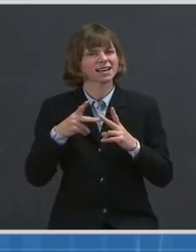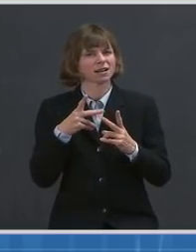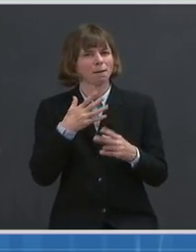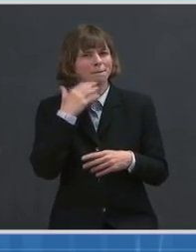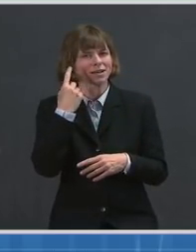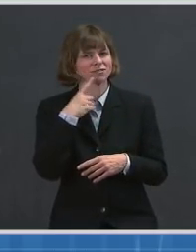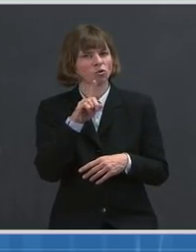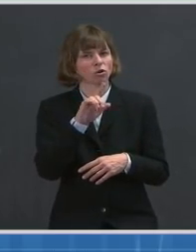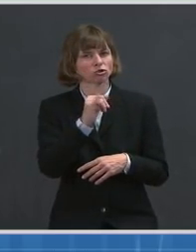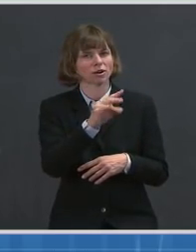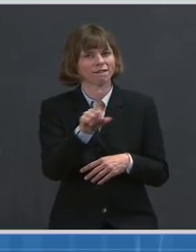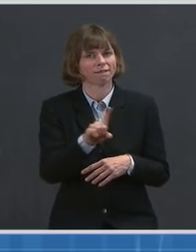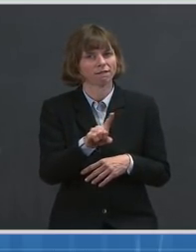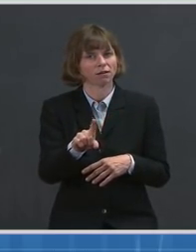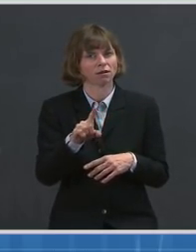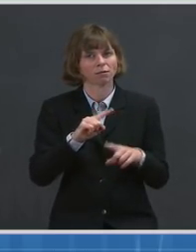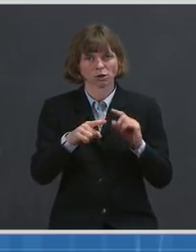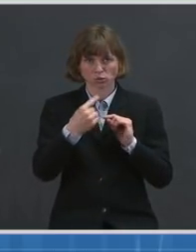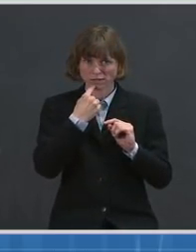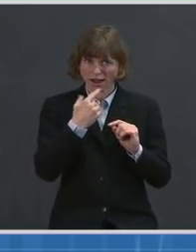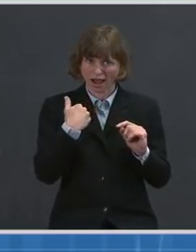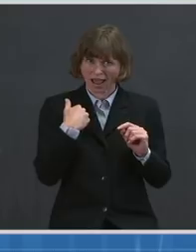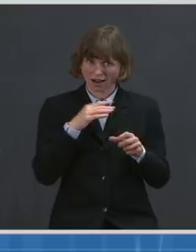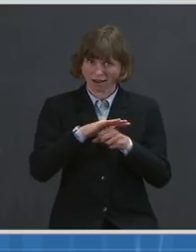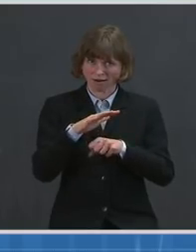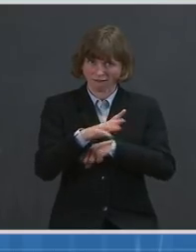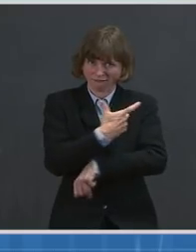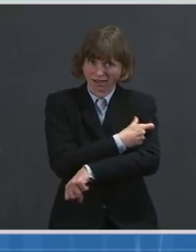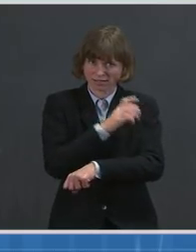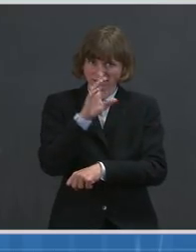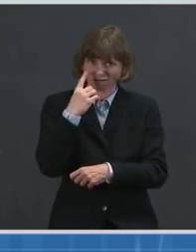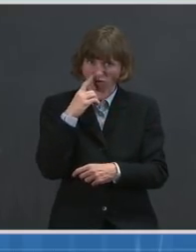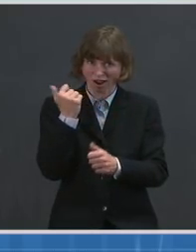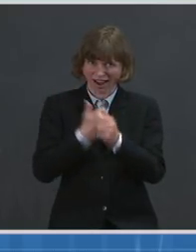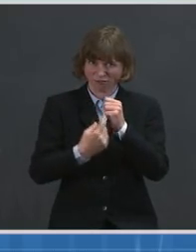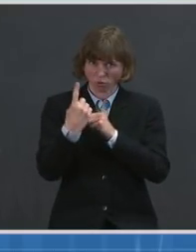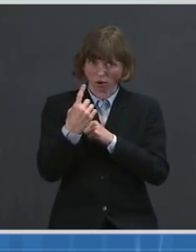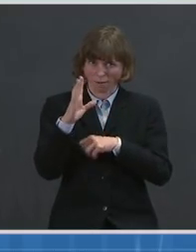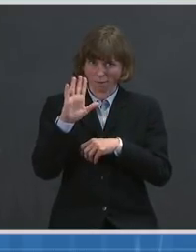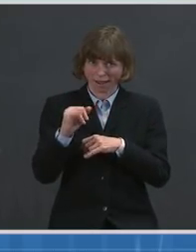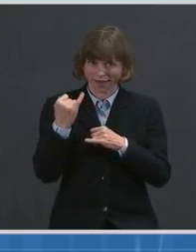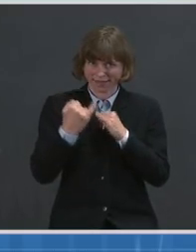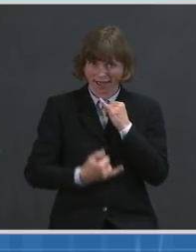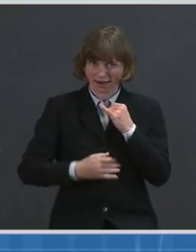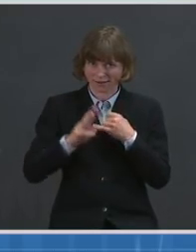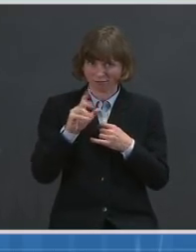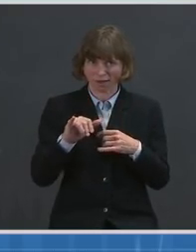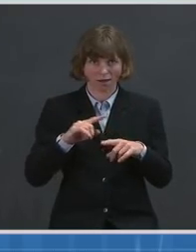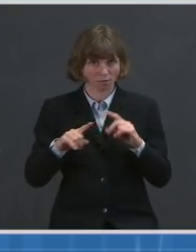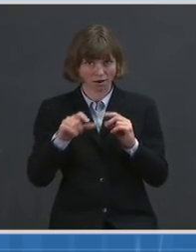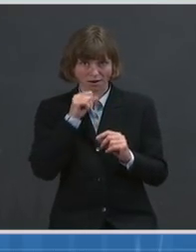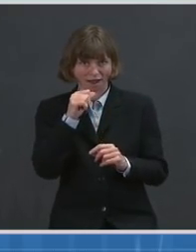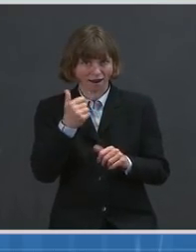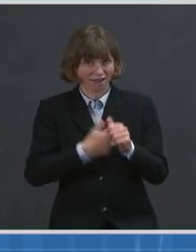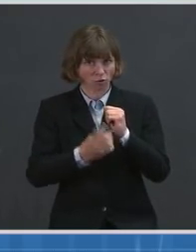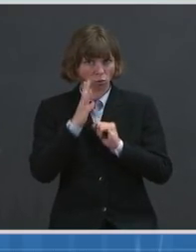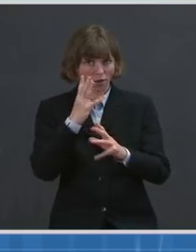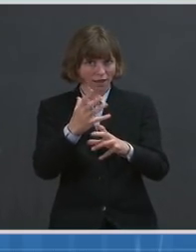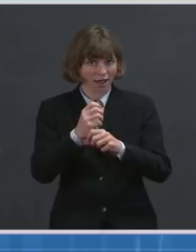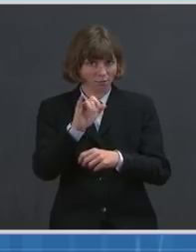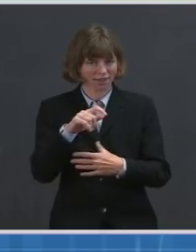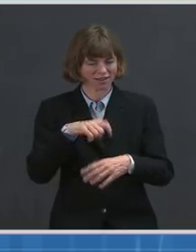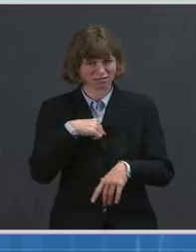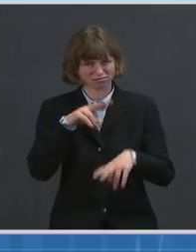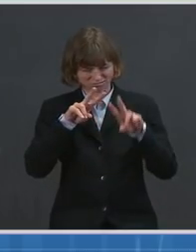y'all have said we'll have enough vaccine for everyone by the end of May, not that everyone will get it by then. But if we're looking at these numbers,